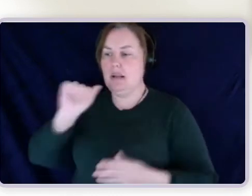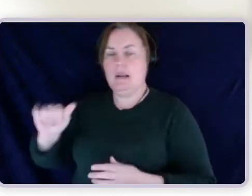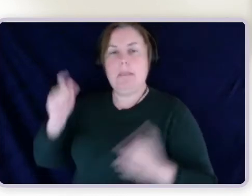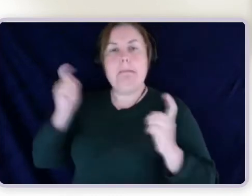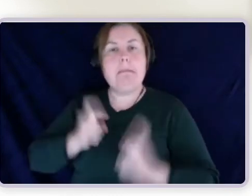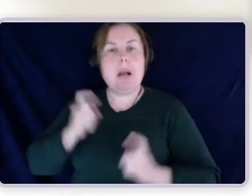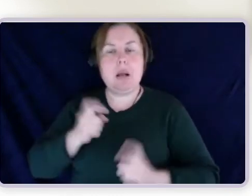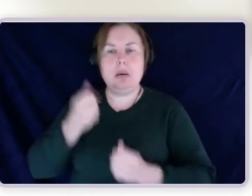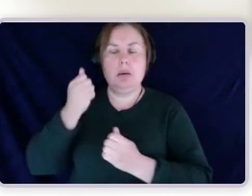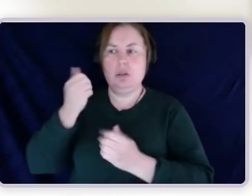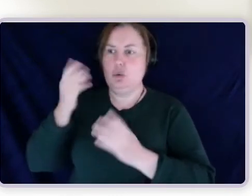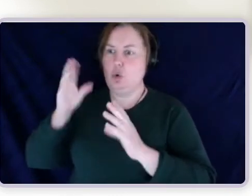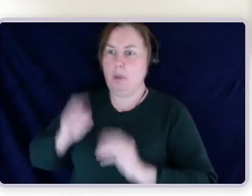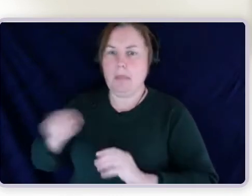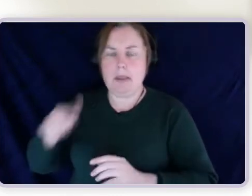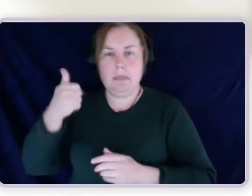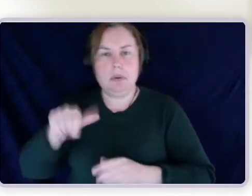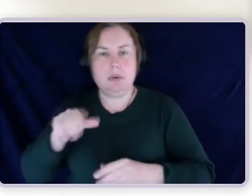able to perform actions consistently.